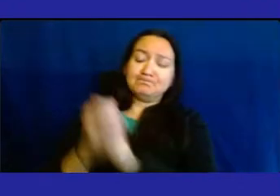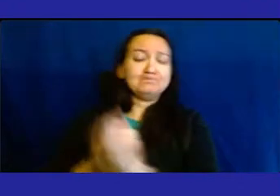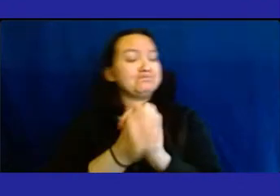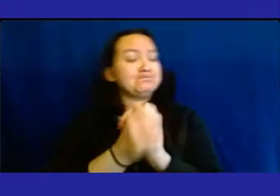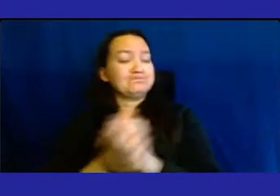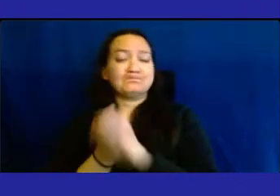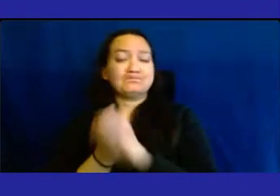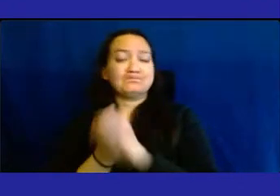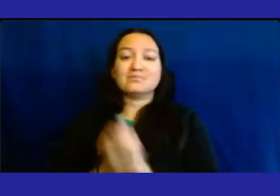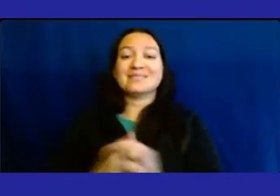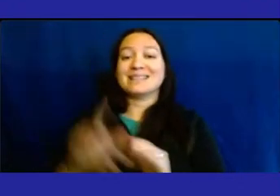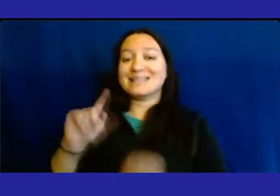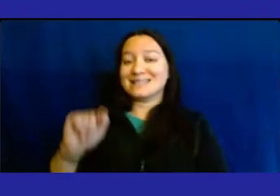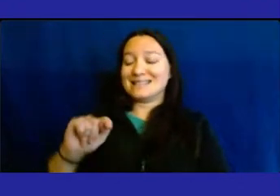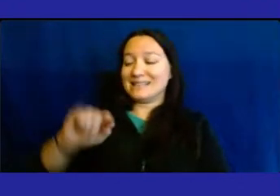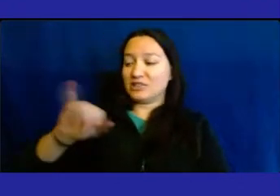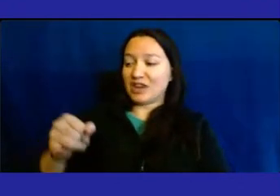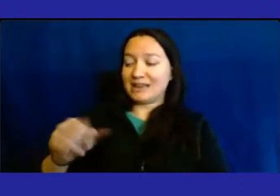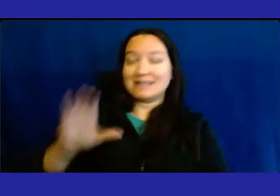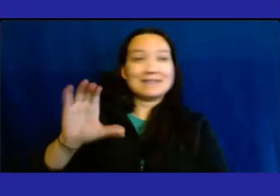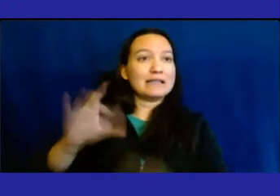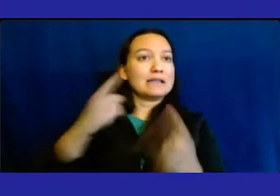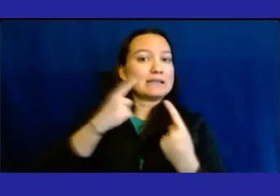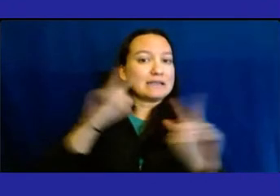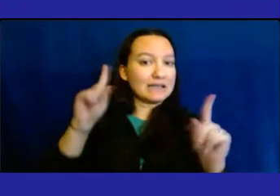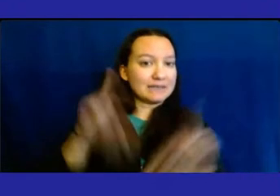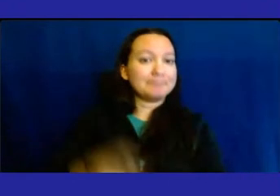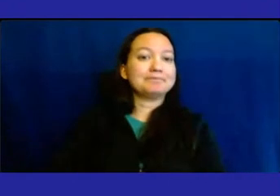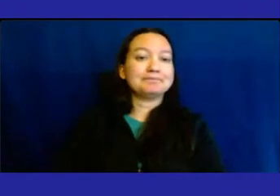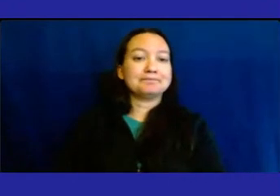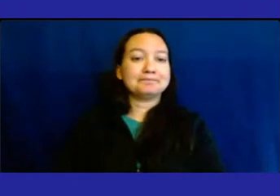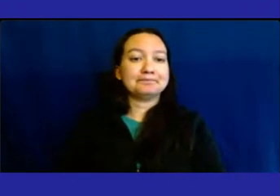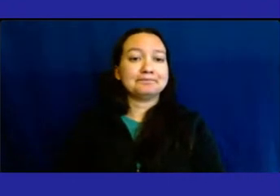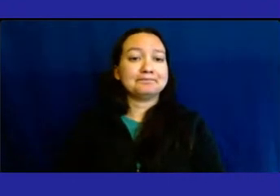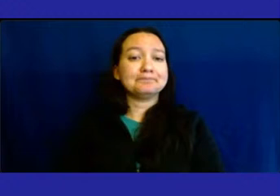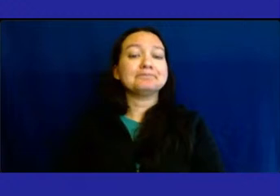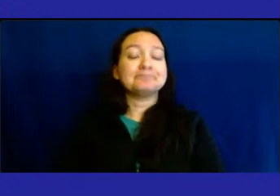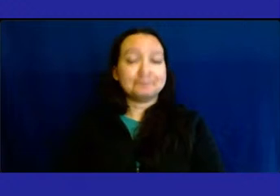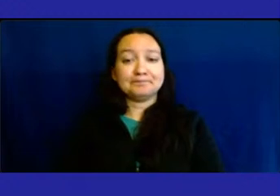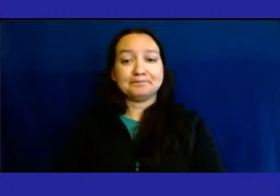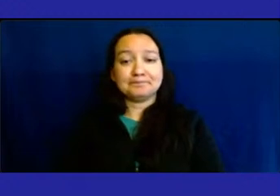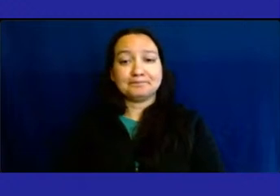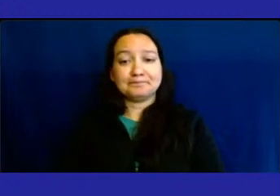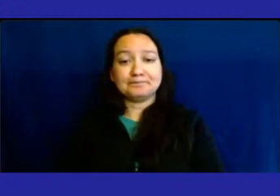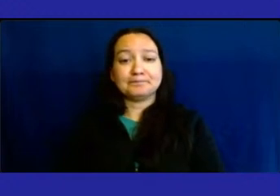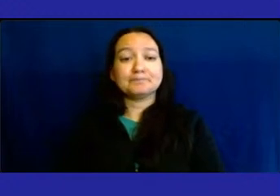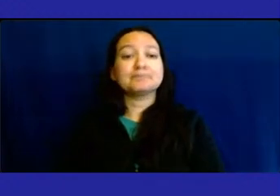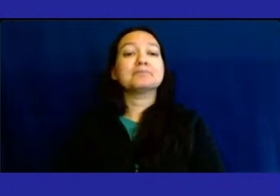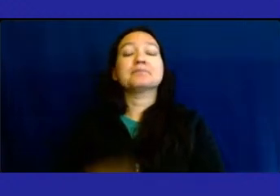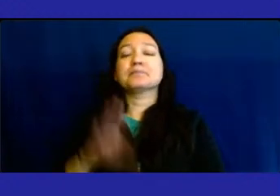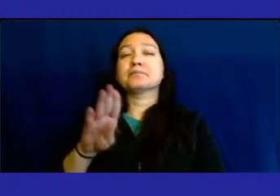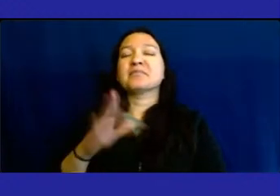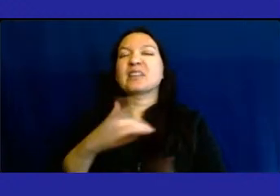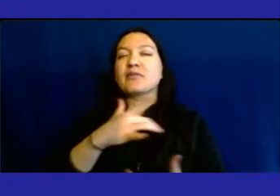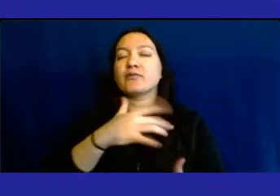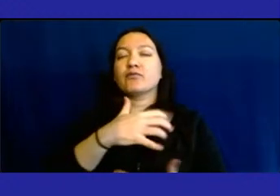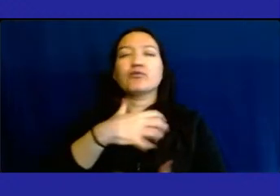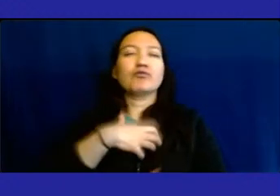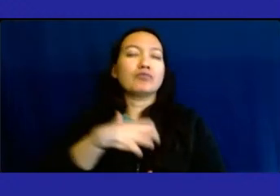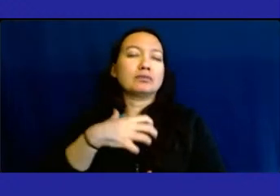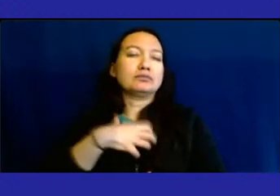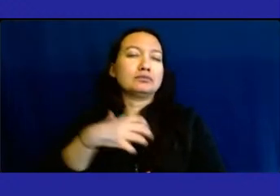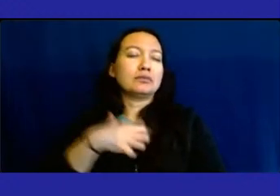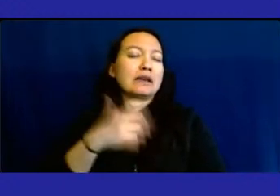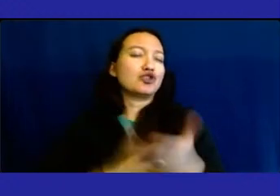the TJC success. Next slide, please. Bellevue Frequent Complaints by Patients.